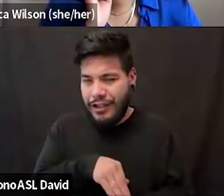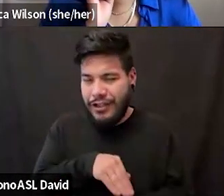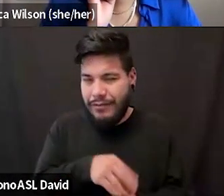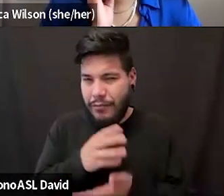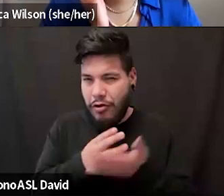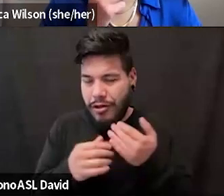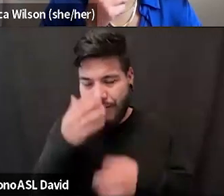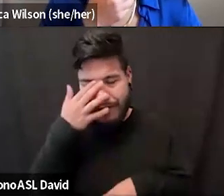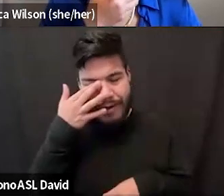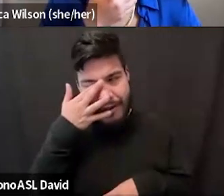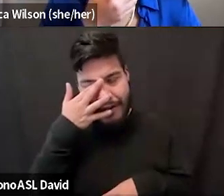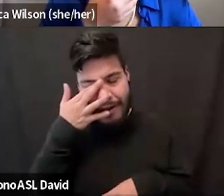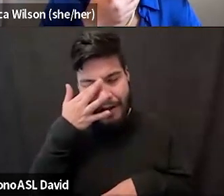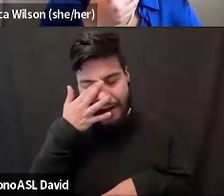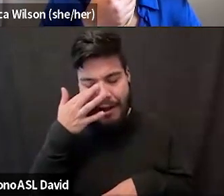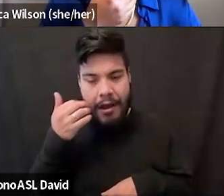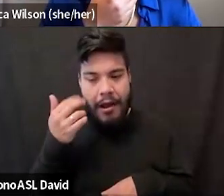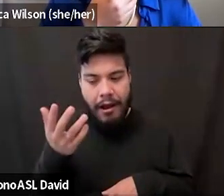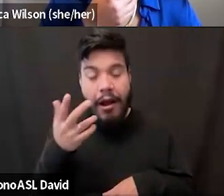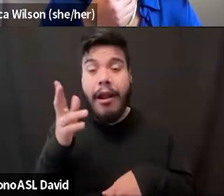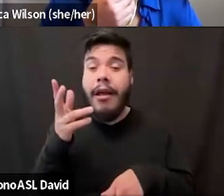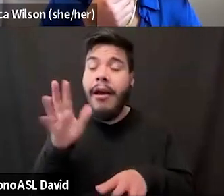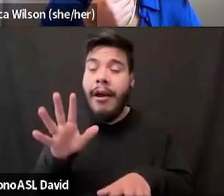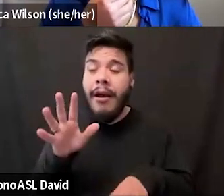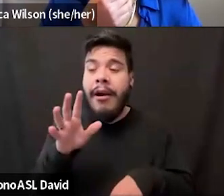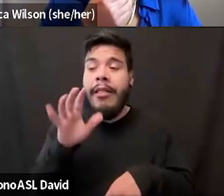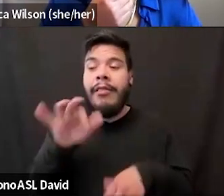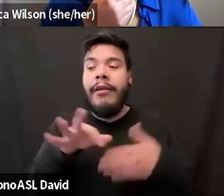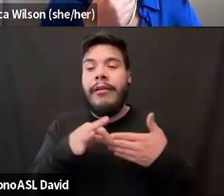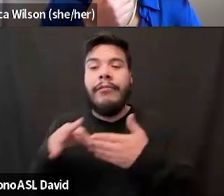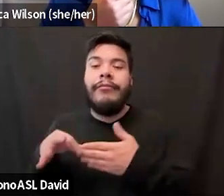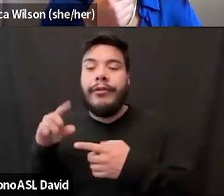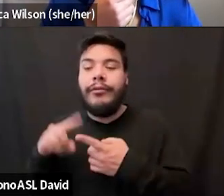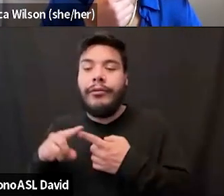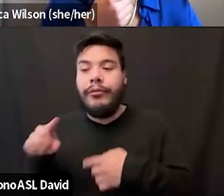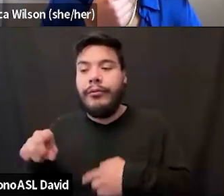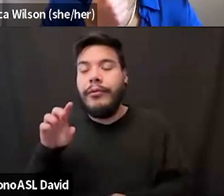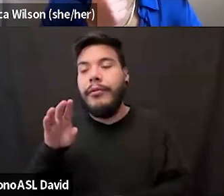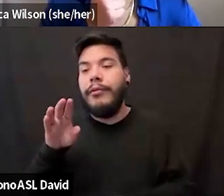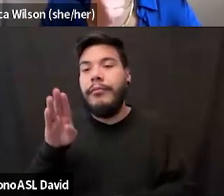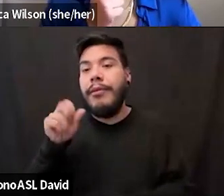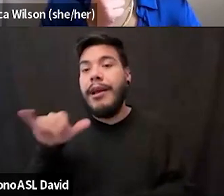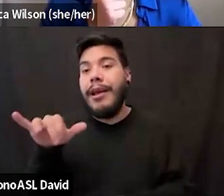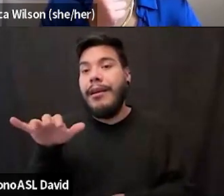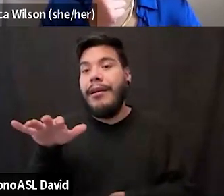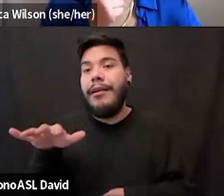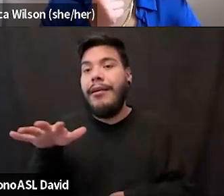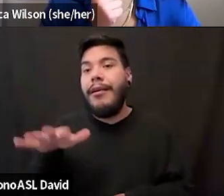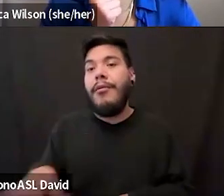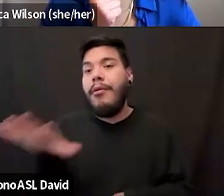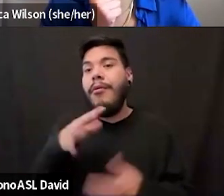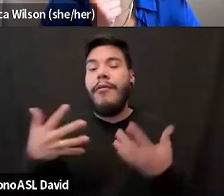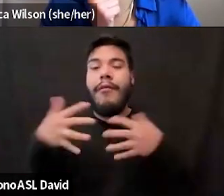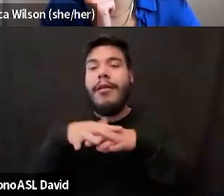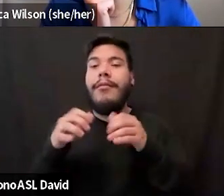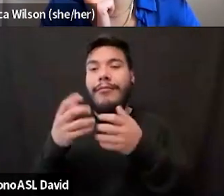Um, yeah, and then of course, well, not of course, but that led me into Bay Area overlap with many of y'all, including you,